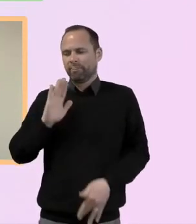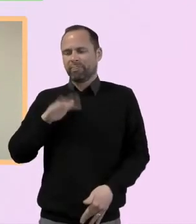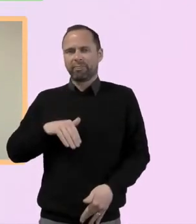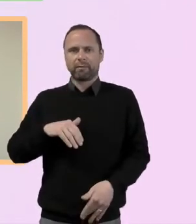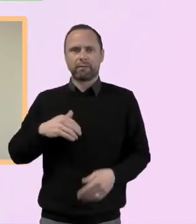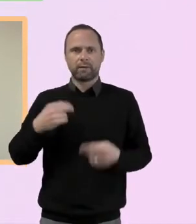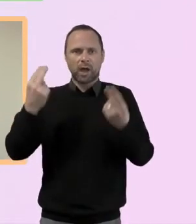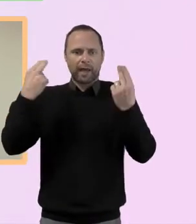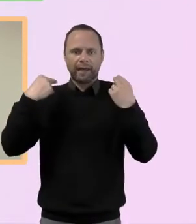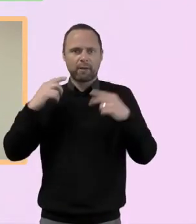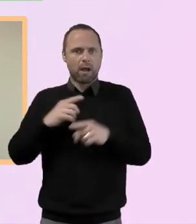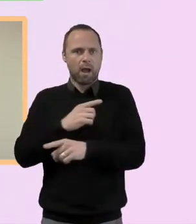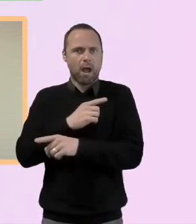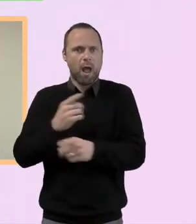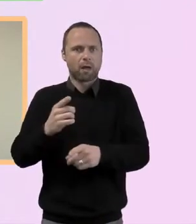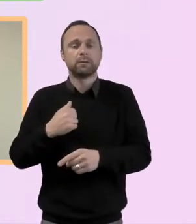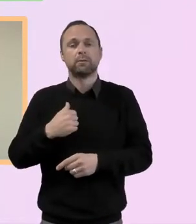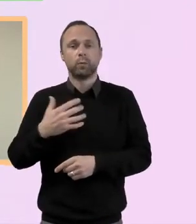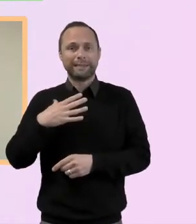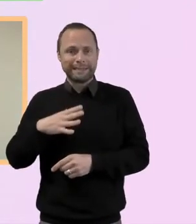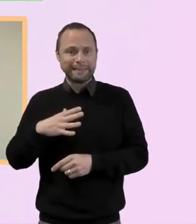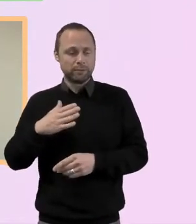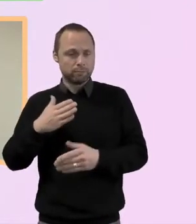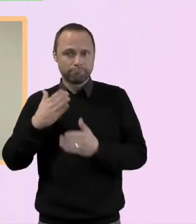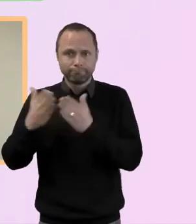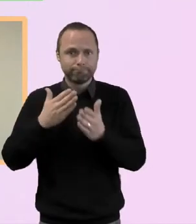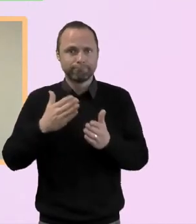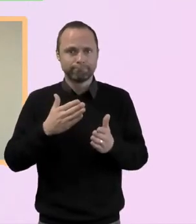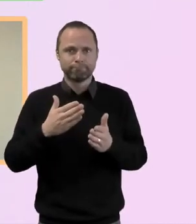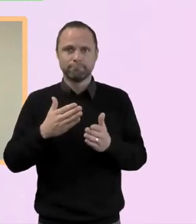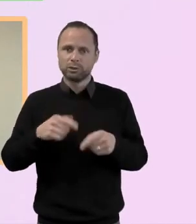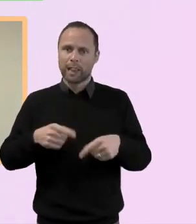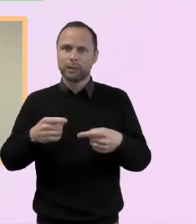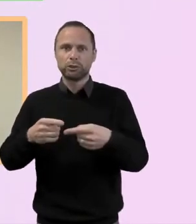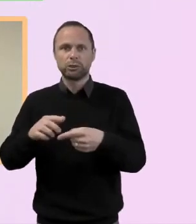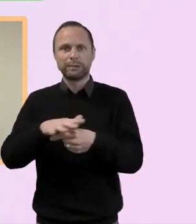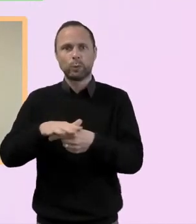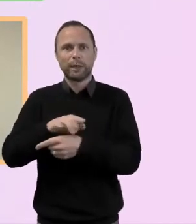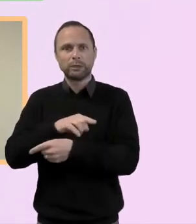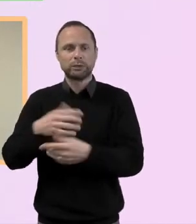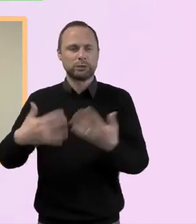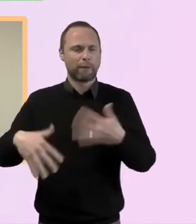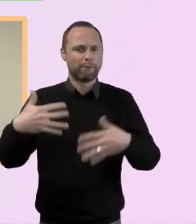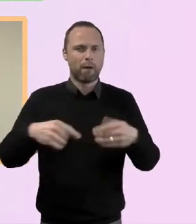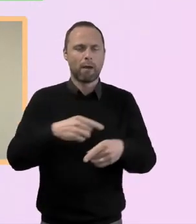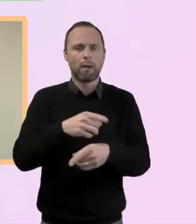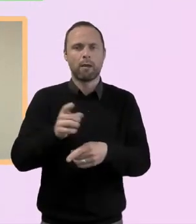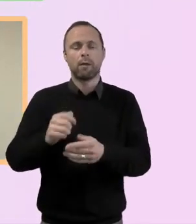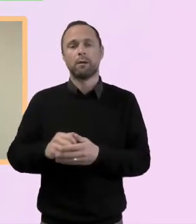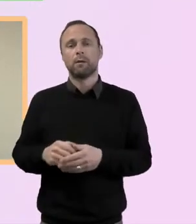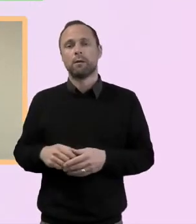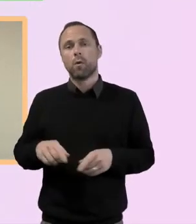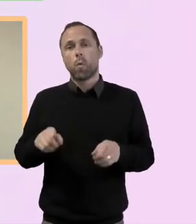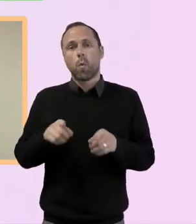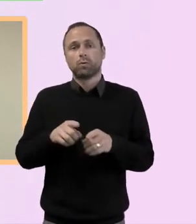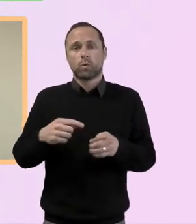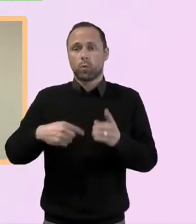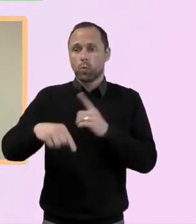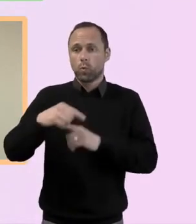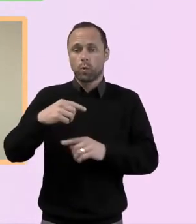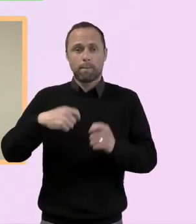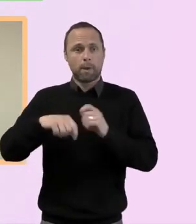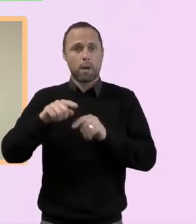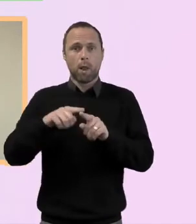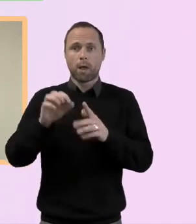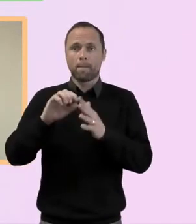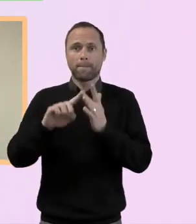think, and need to learn even better to do life with that again, that guest, that host stuff, uh, from amongst as pilgrims, as